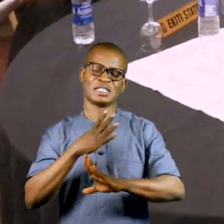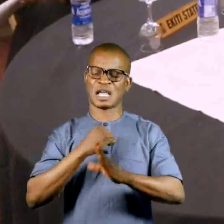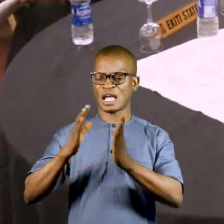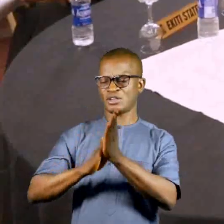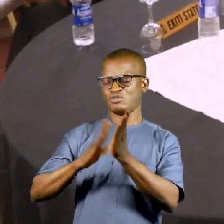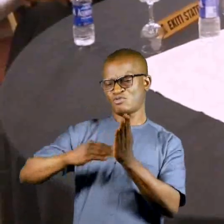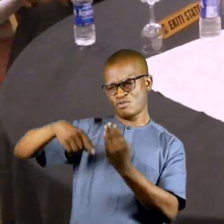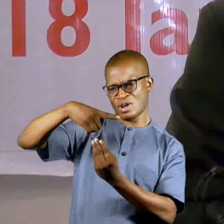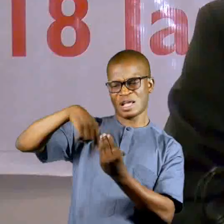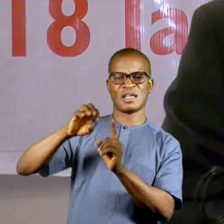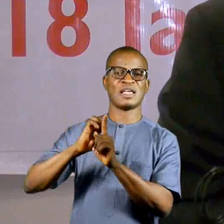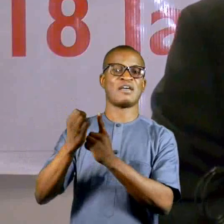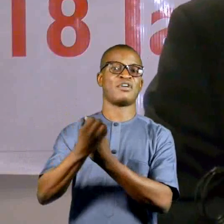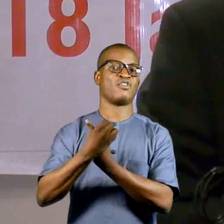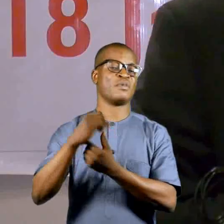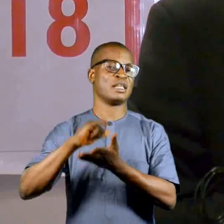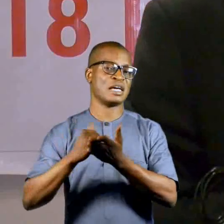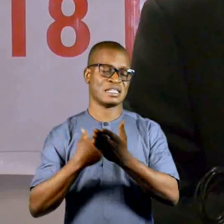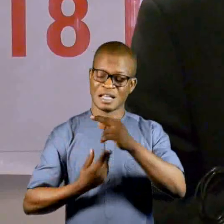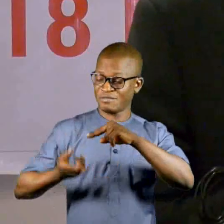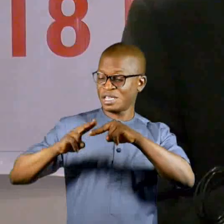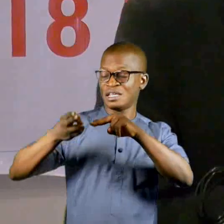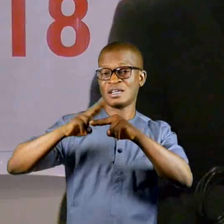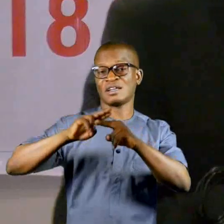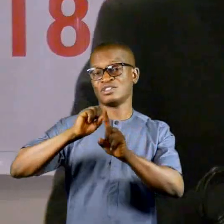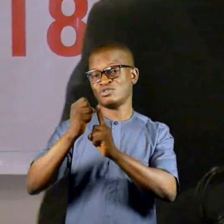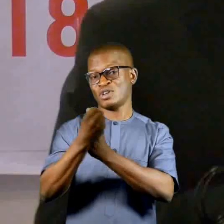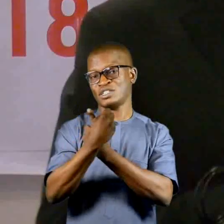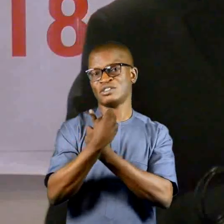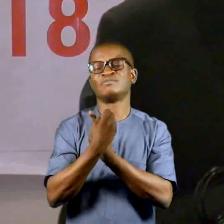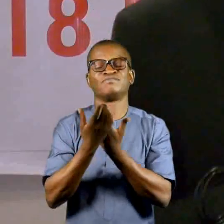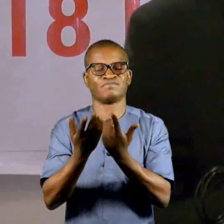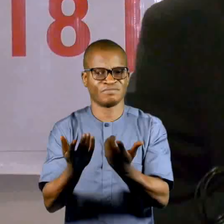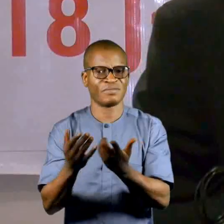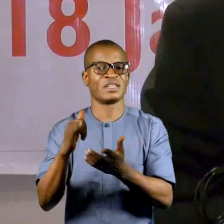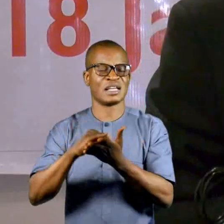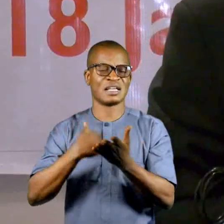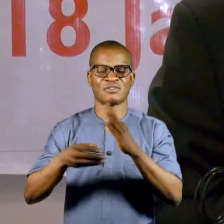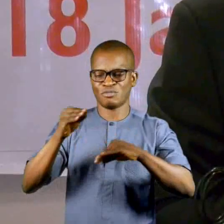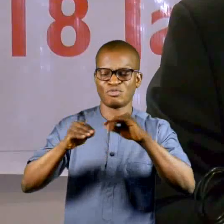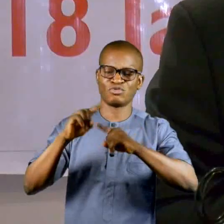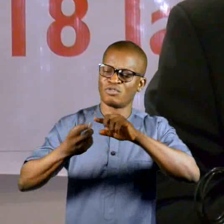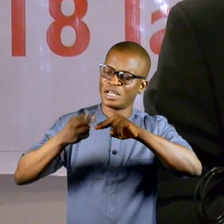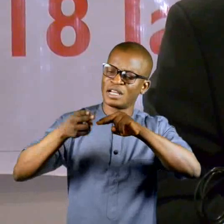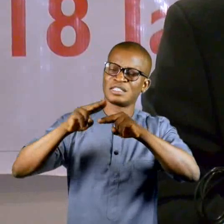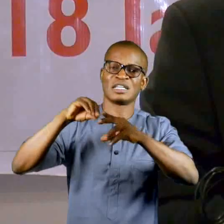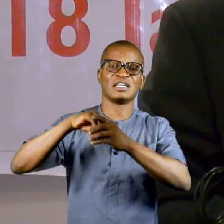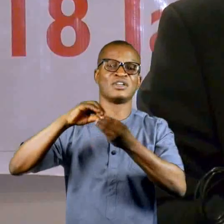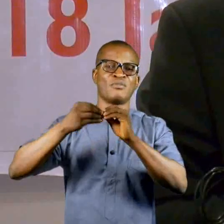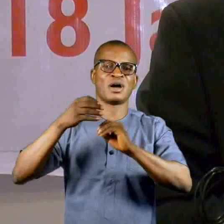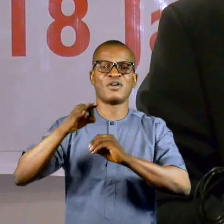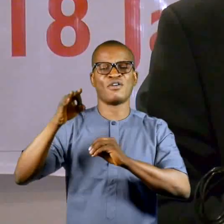gender-based violence which has further aggravated the situation and drastically contributed to the increasing data of